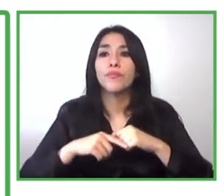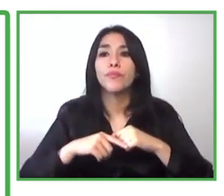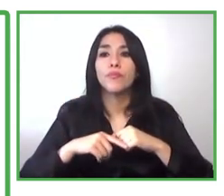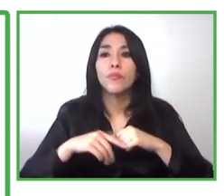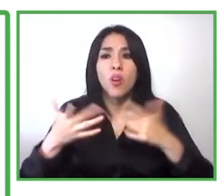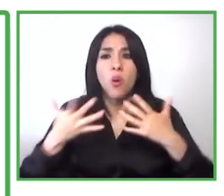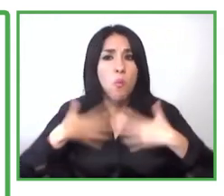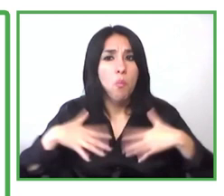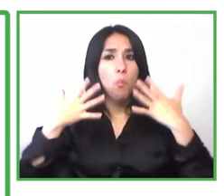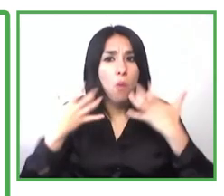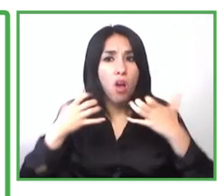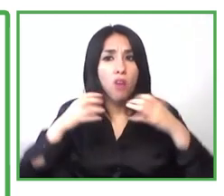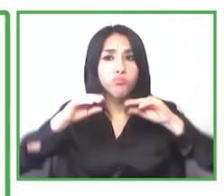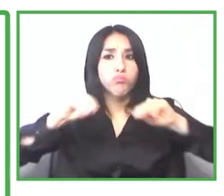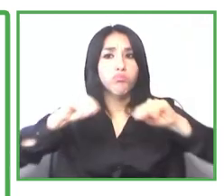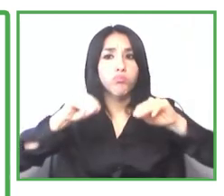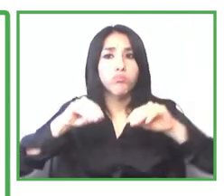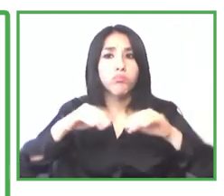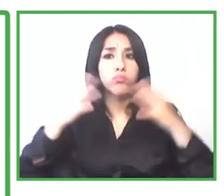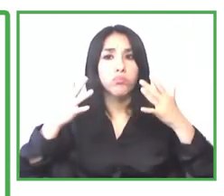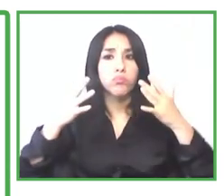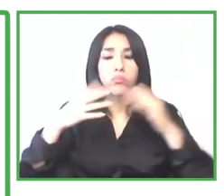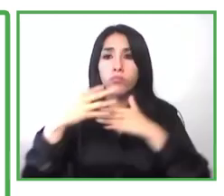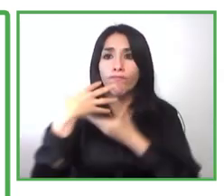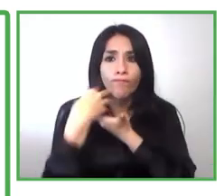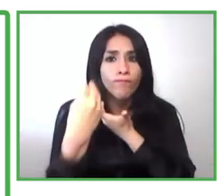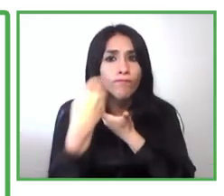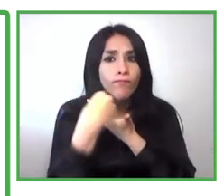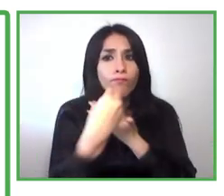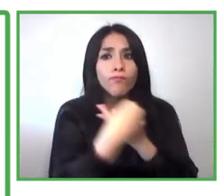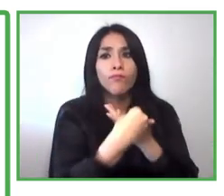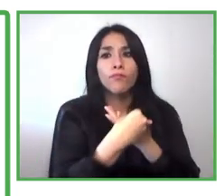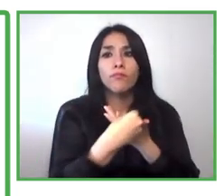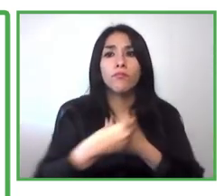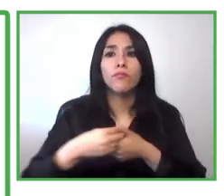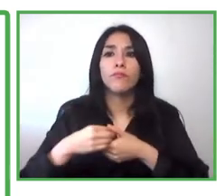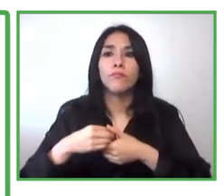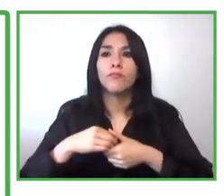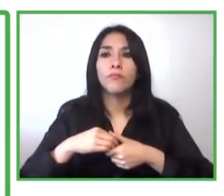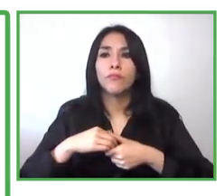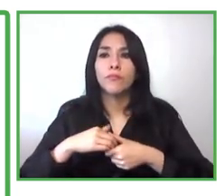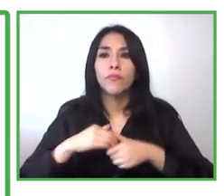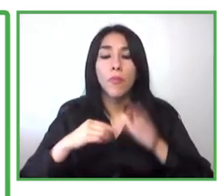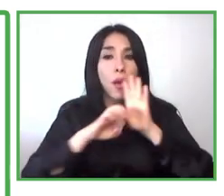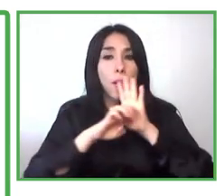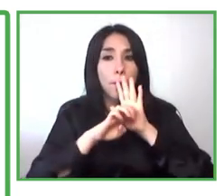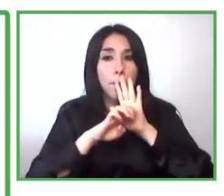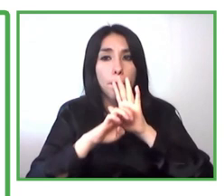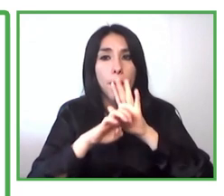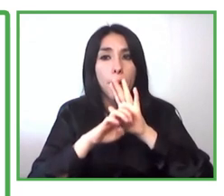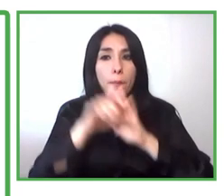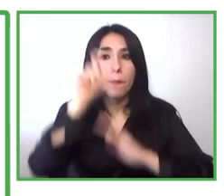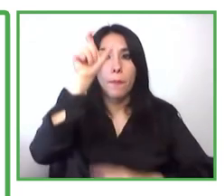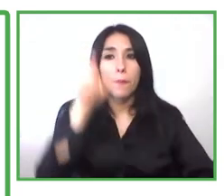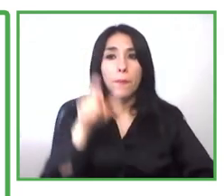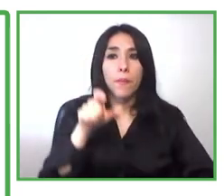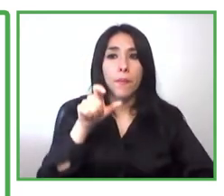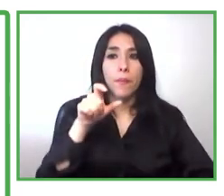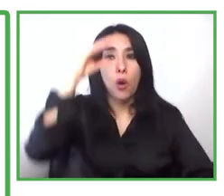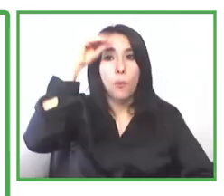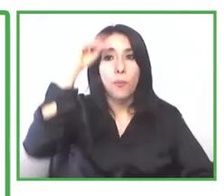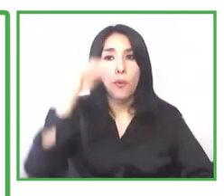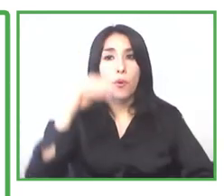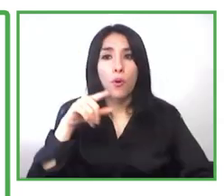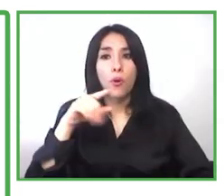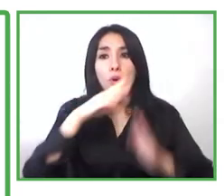and entrepreneurship model how could we teach this with two people with disabilities giving that they have